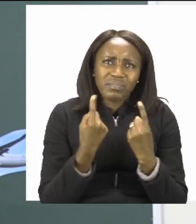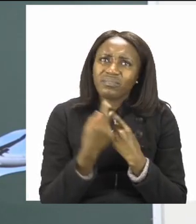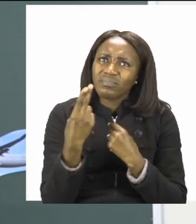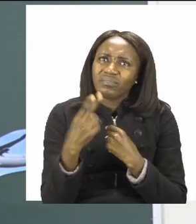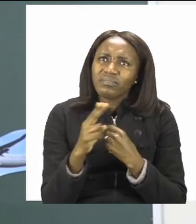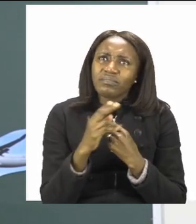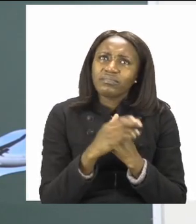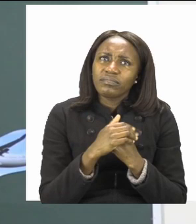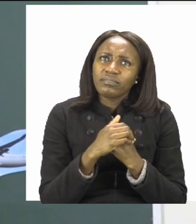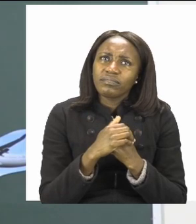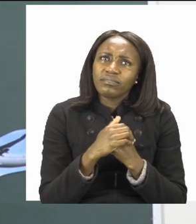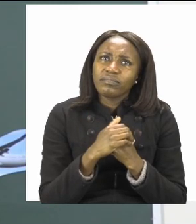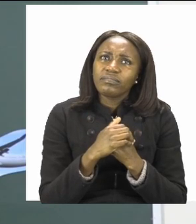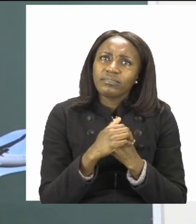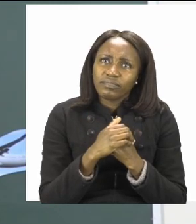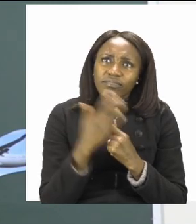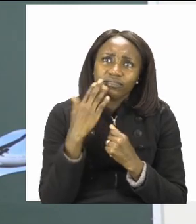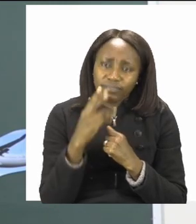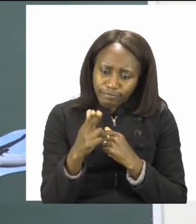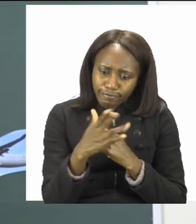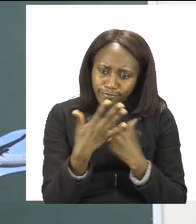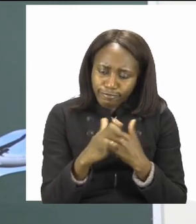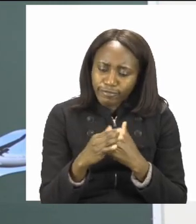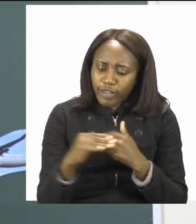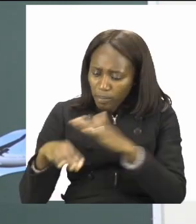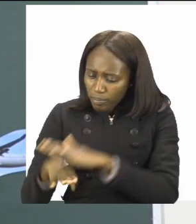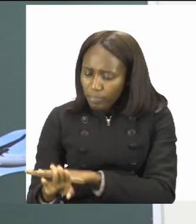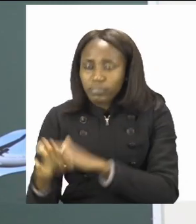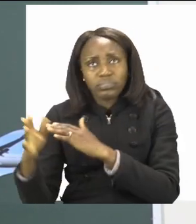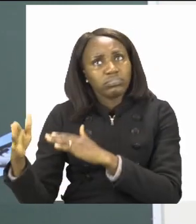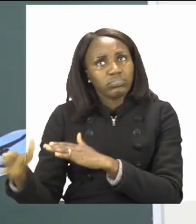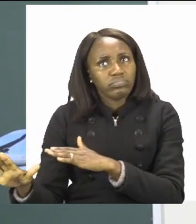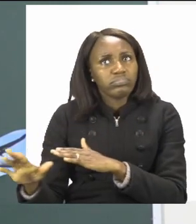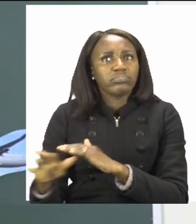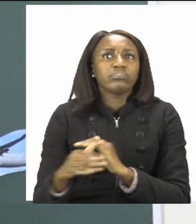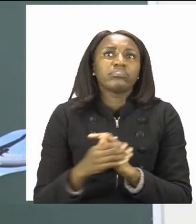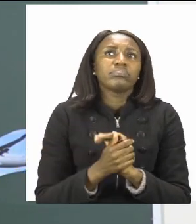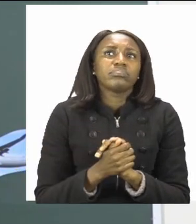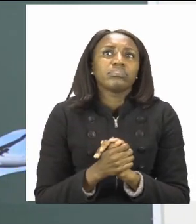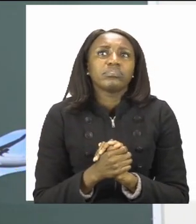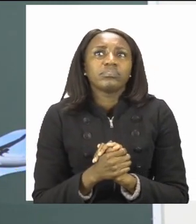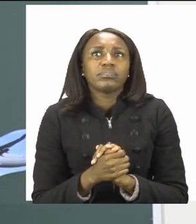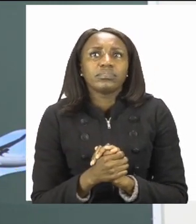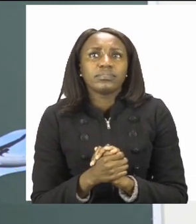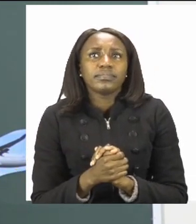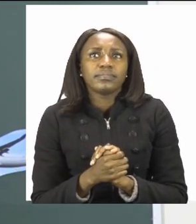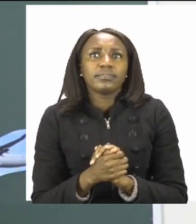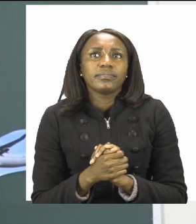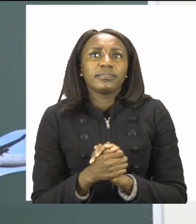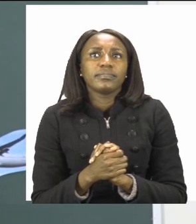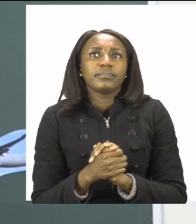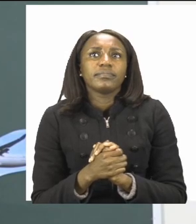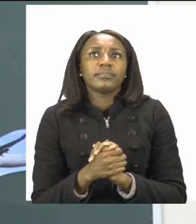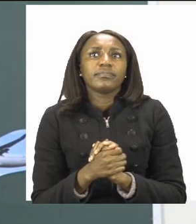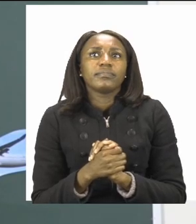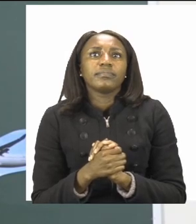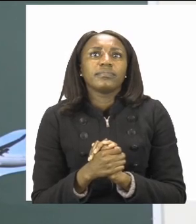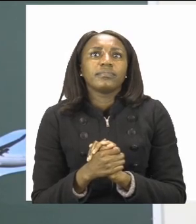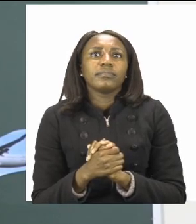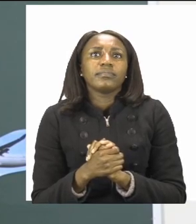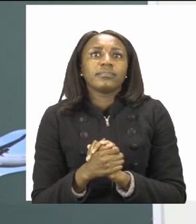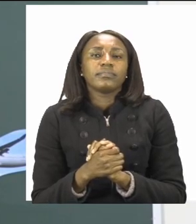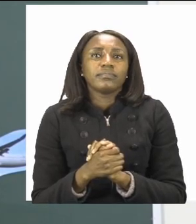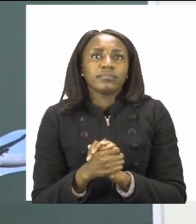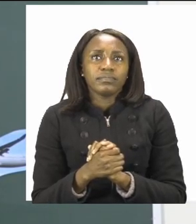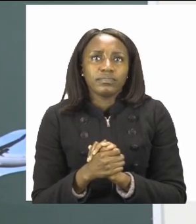your pair of scissors to cut out your two transports and your cards, make sure that you put